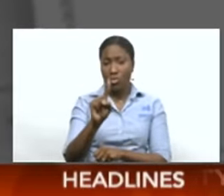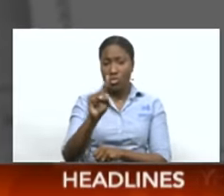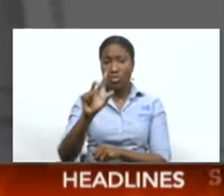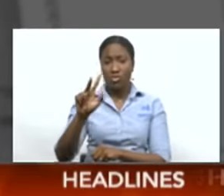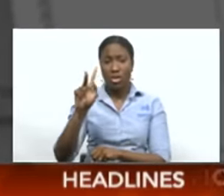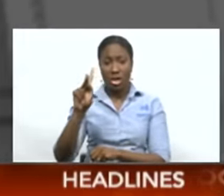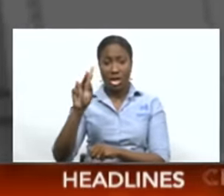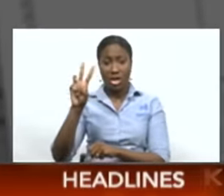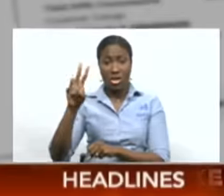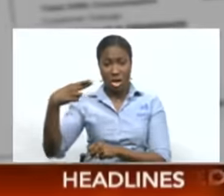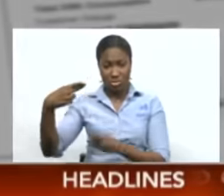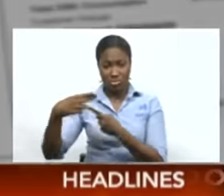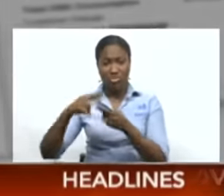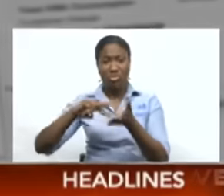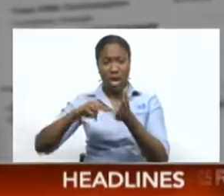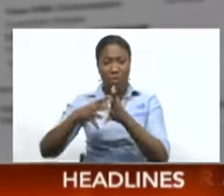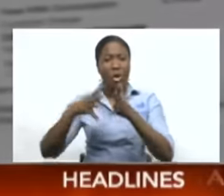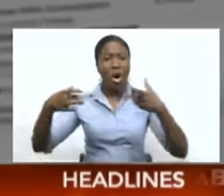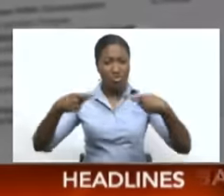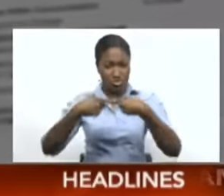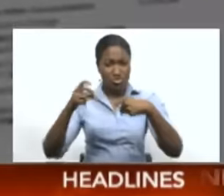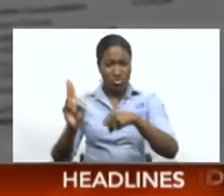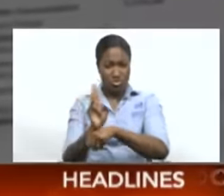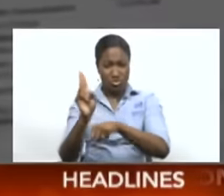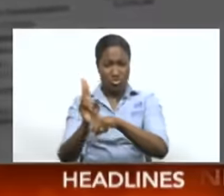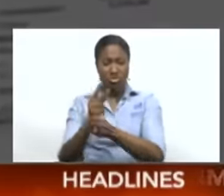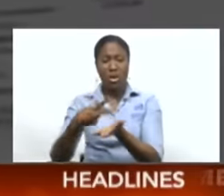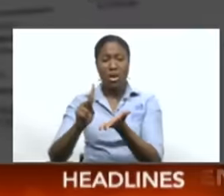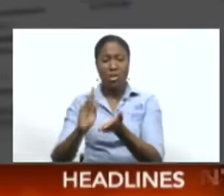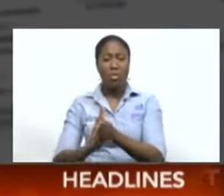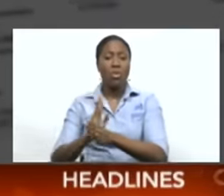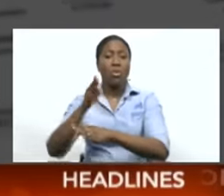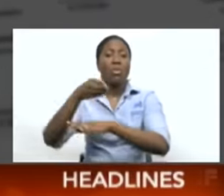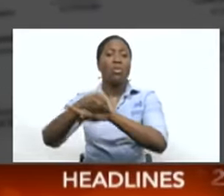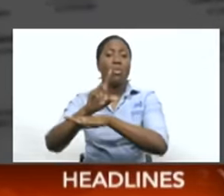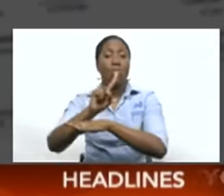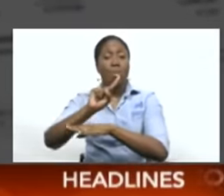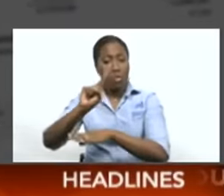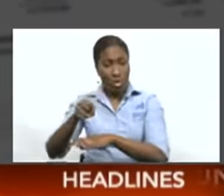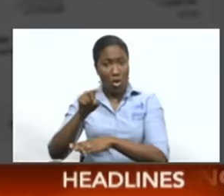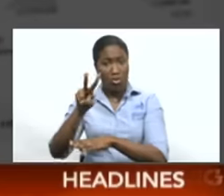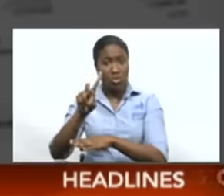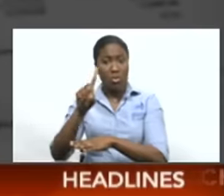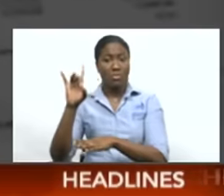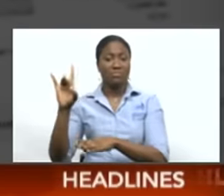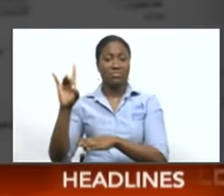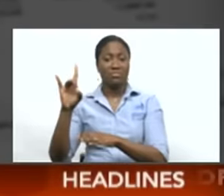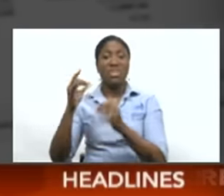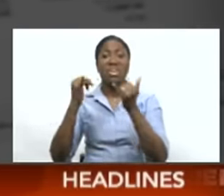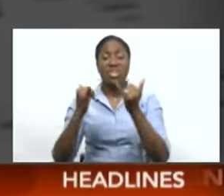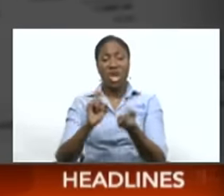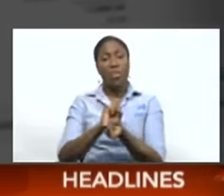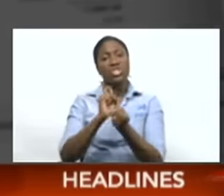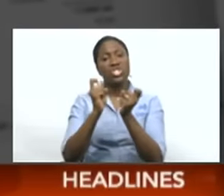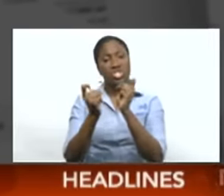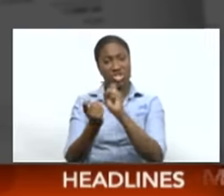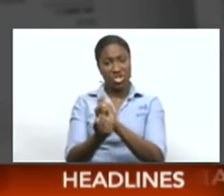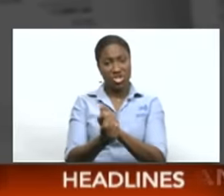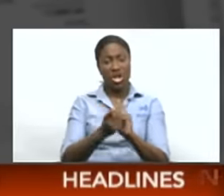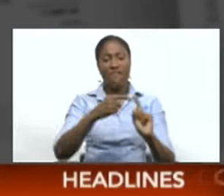.43. Now since they're moving to a monthly billing system, let's cut that in half. That means around 1